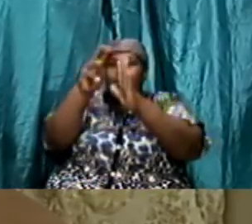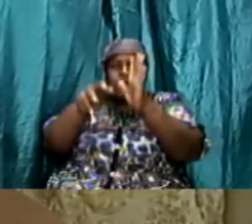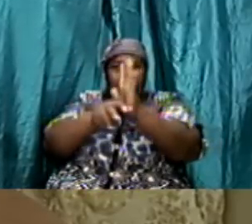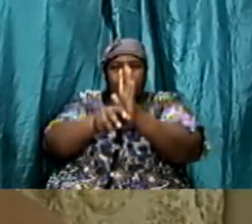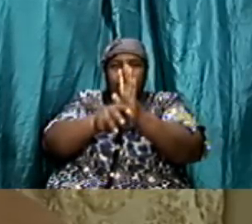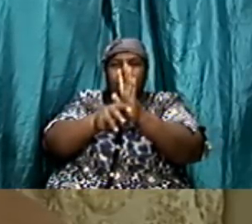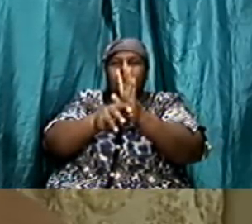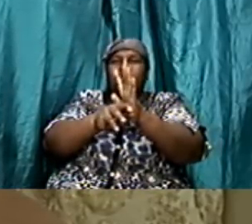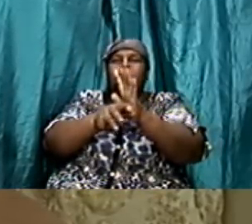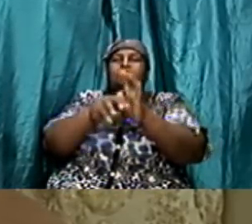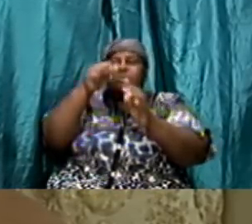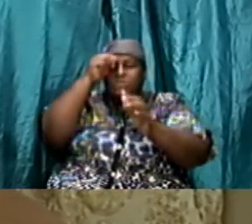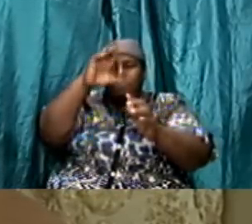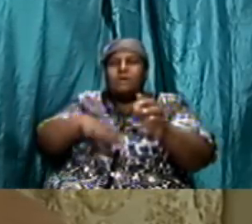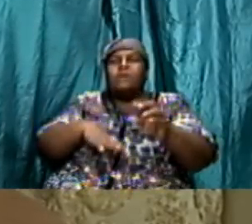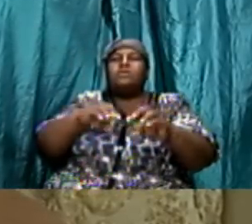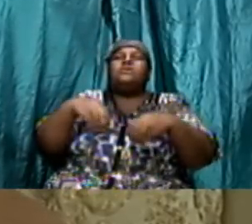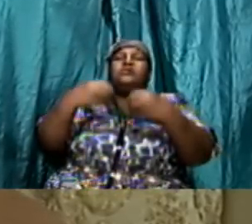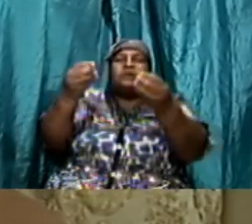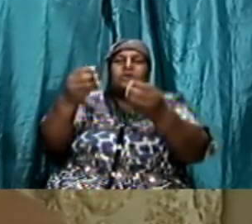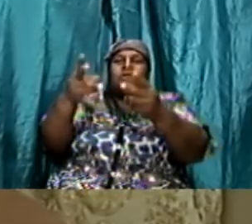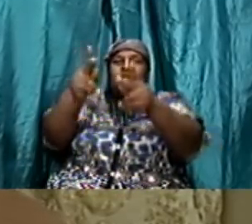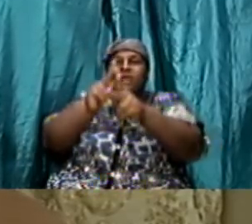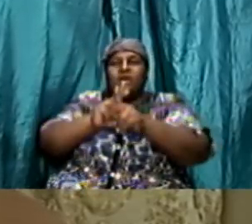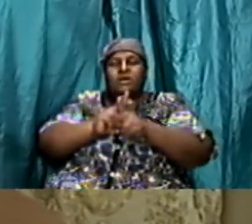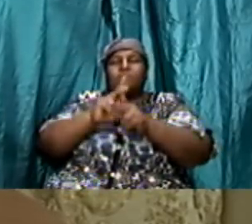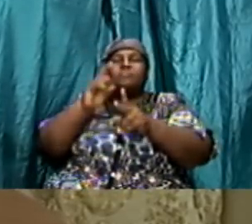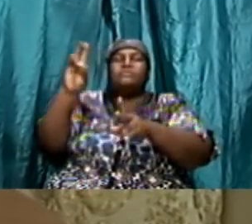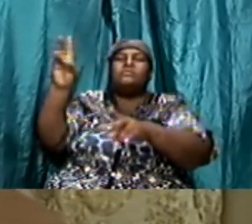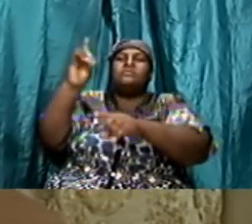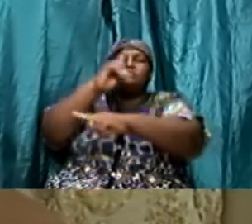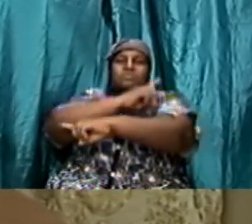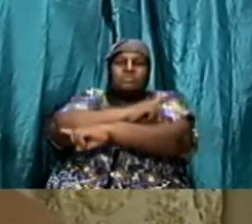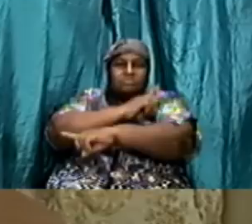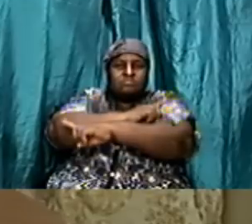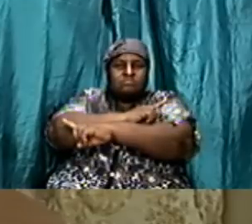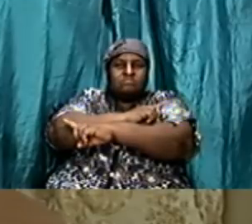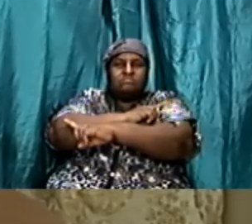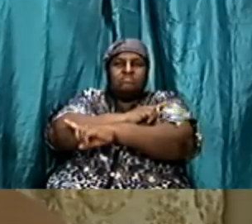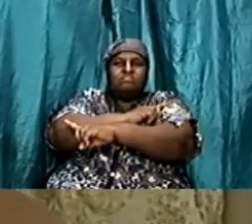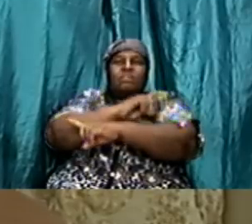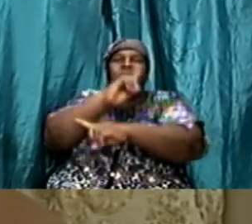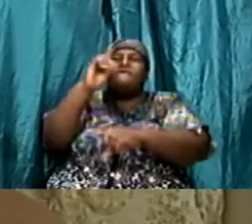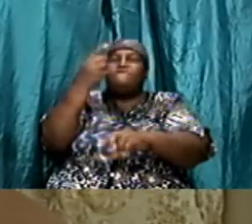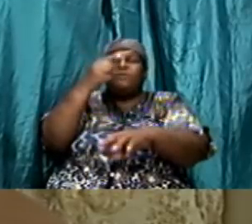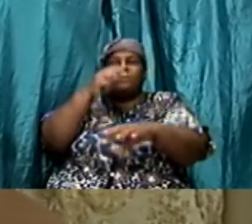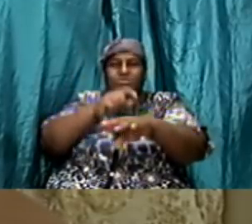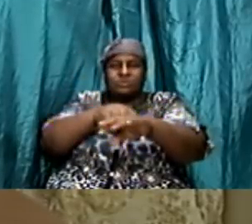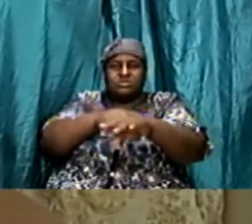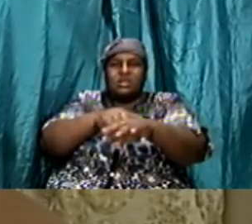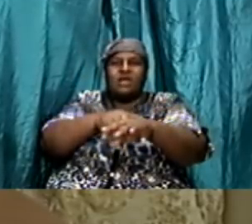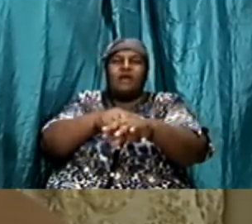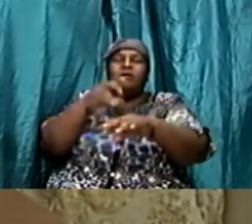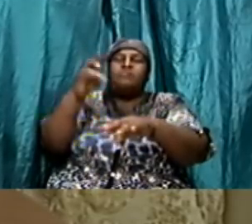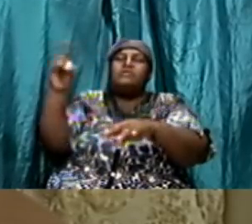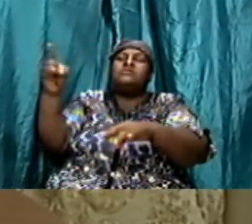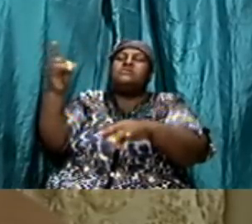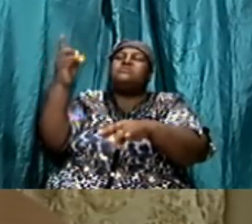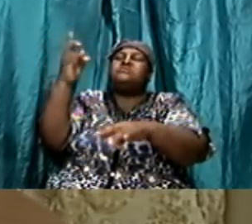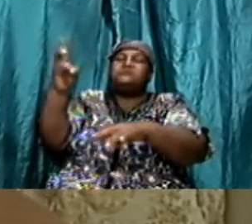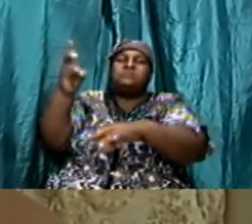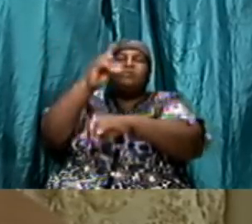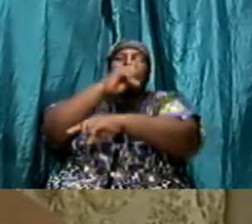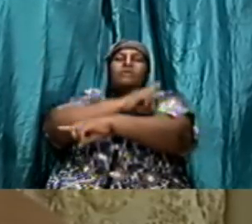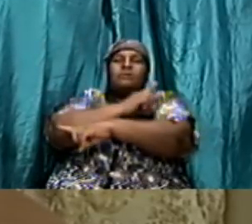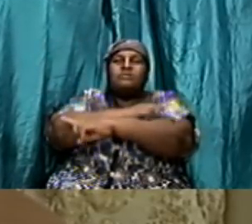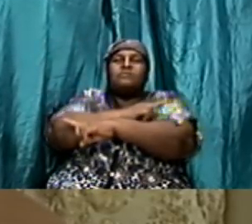look at the fact that the whole commandment to give the sabbath was first given to israel uh in exodus 20 and god was reminding them of